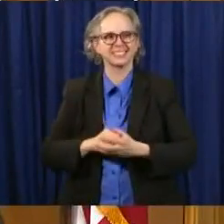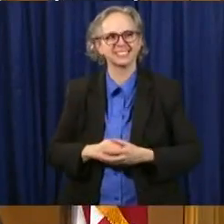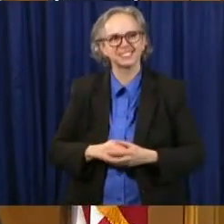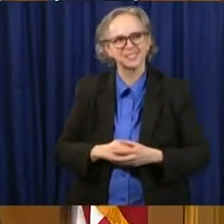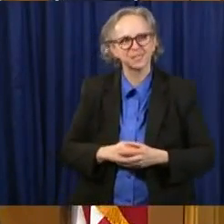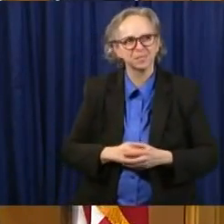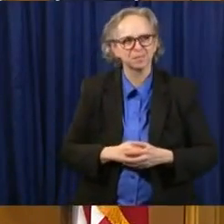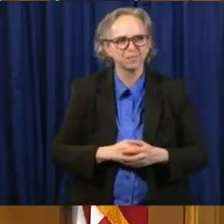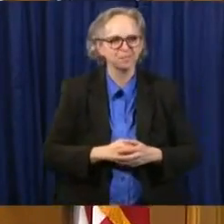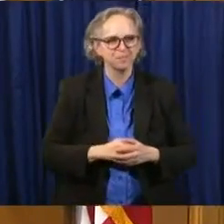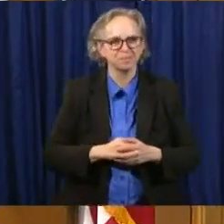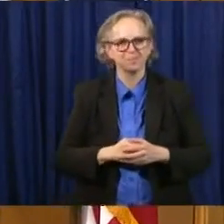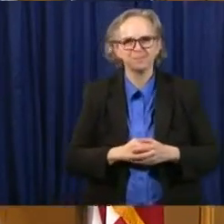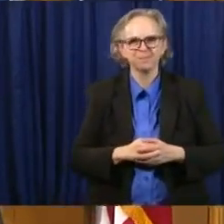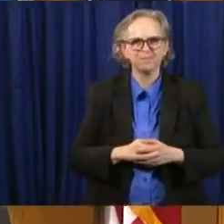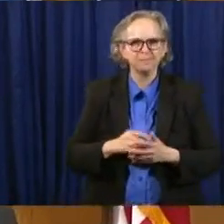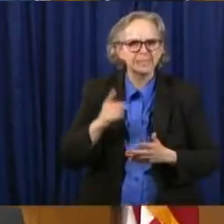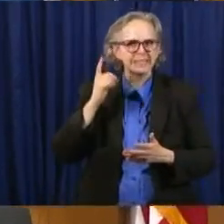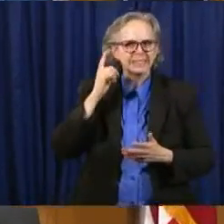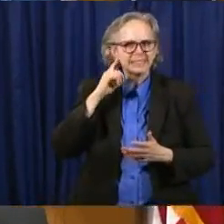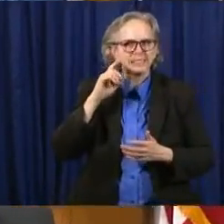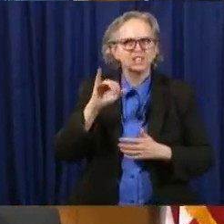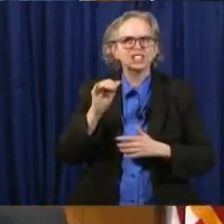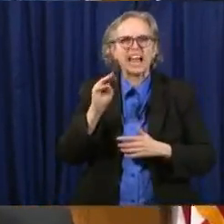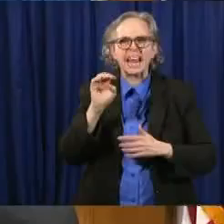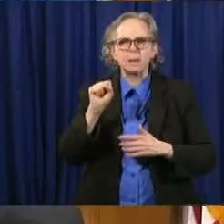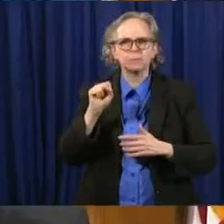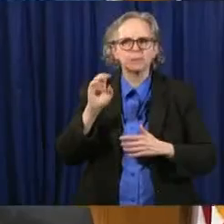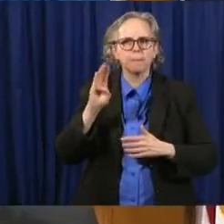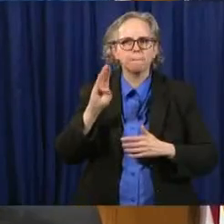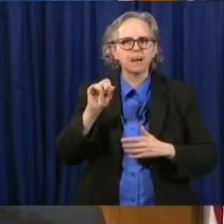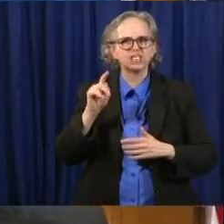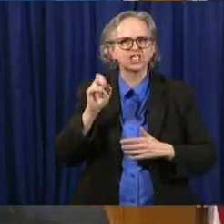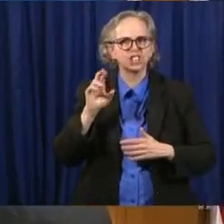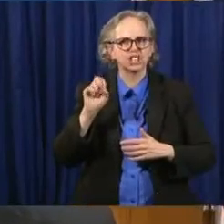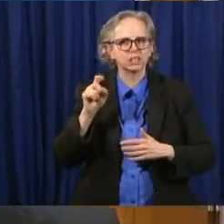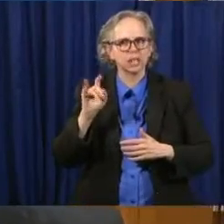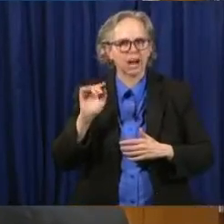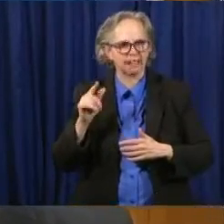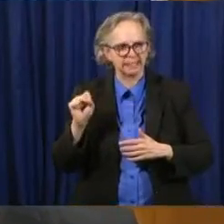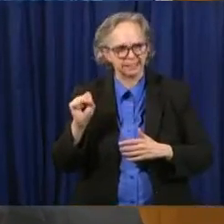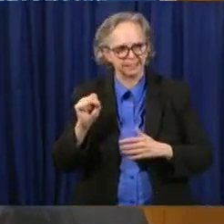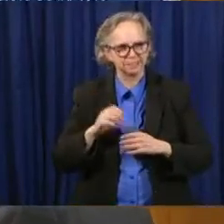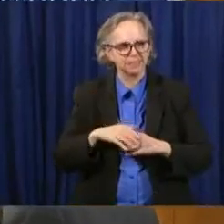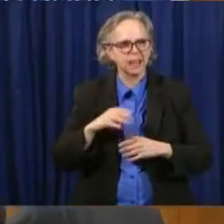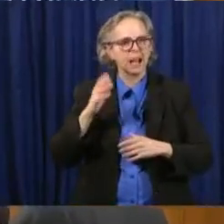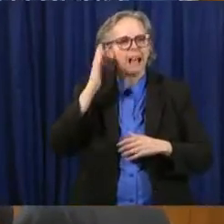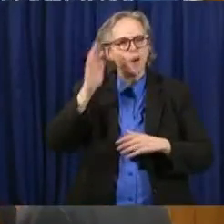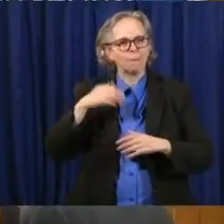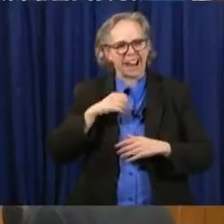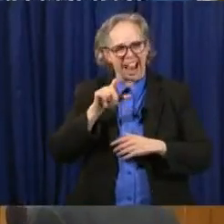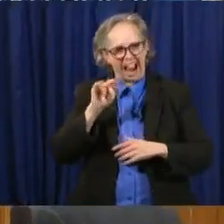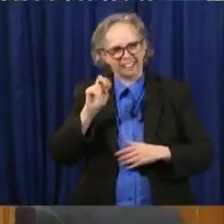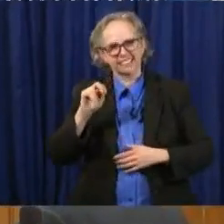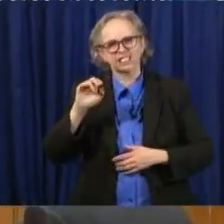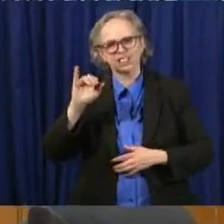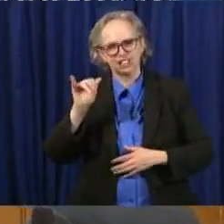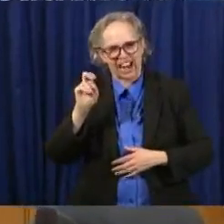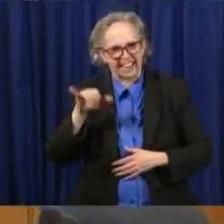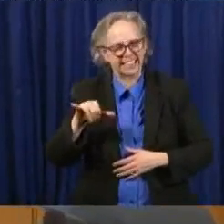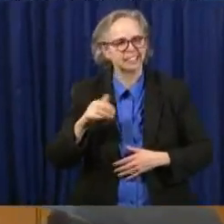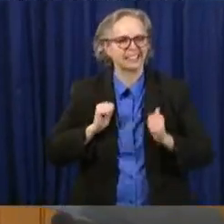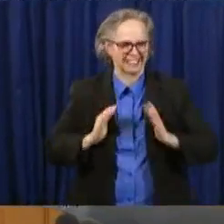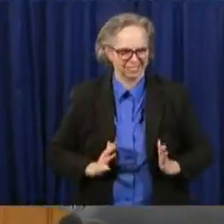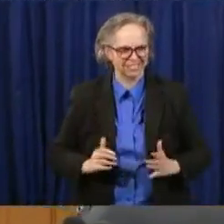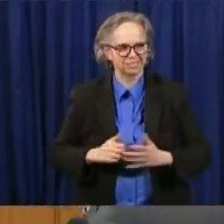Hi, I'm James Busty-Devers. Hello, fellow Daytonians. My name is Allison Janney. It's IndyCar driver and fellow Buckeye Graham